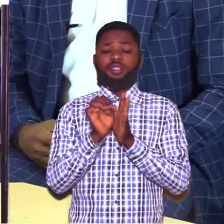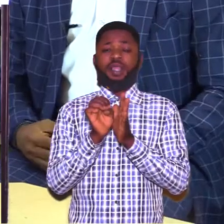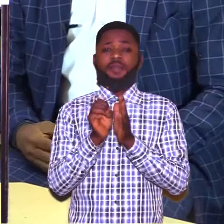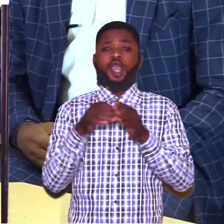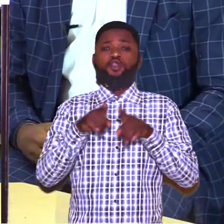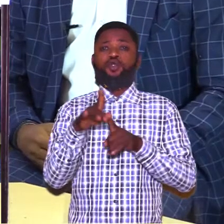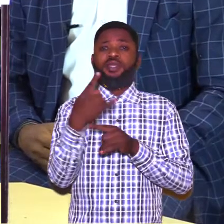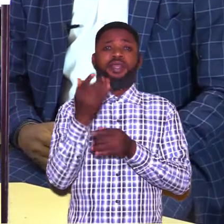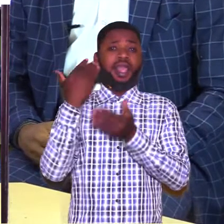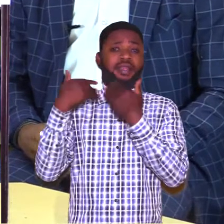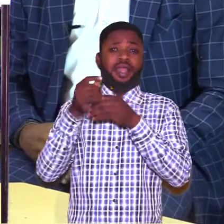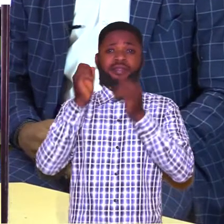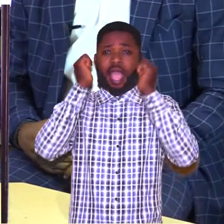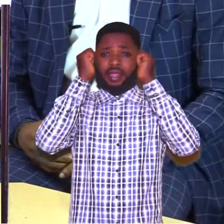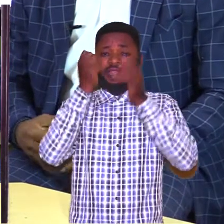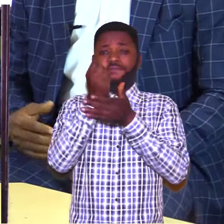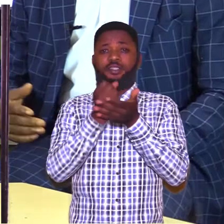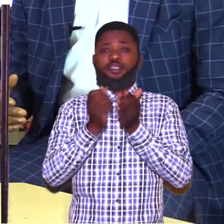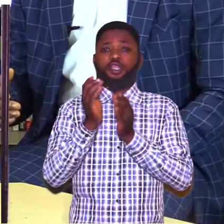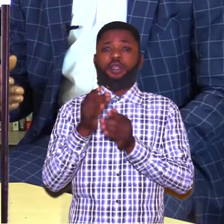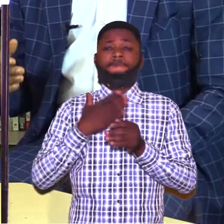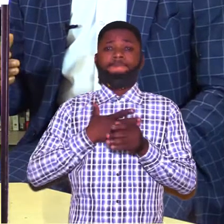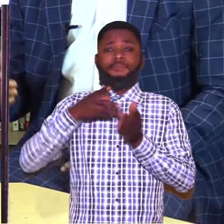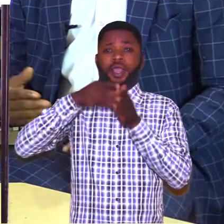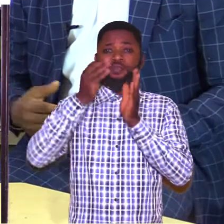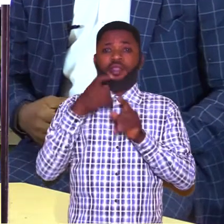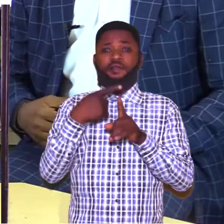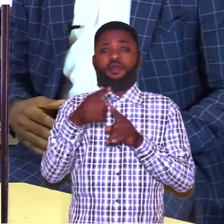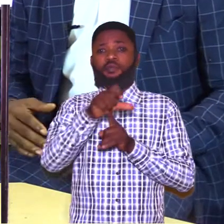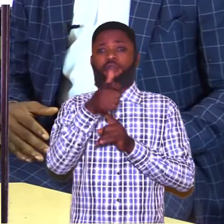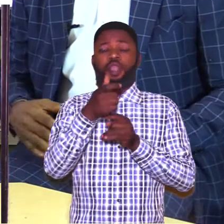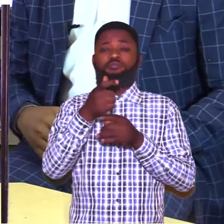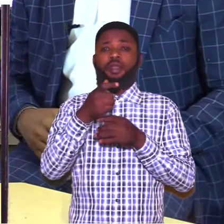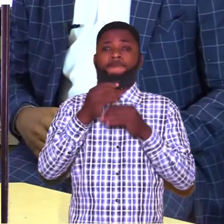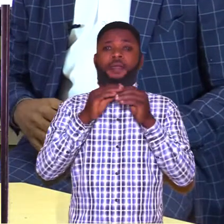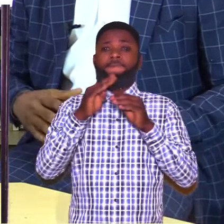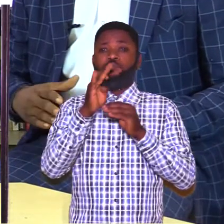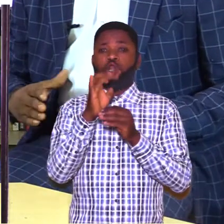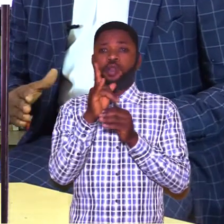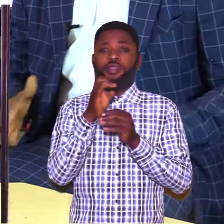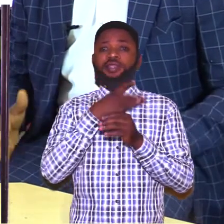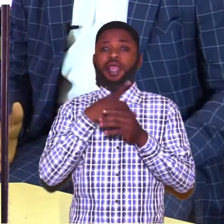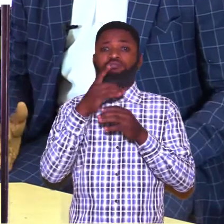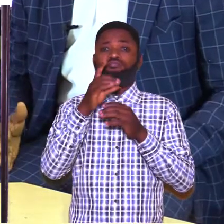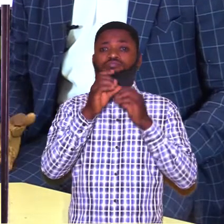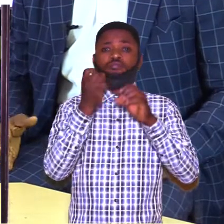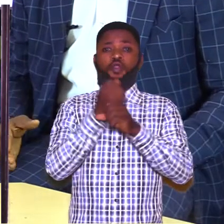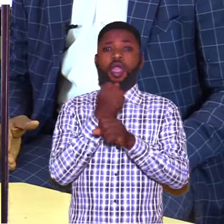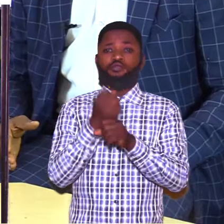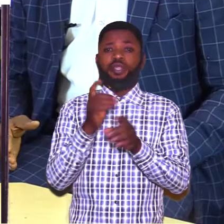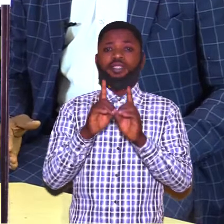instance, during the last academic session, my student from Blocklin and Concreting Department.